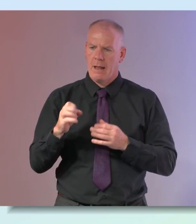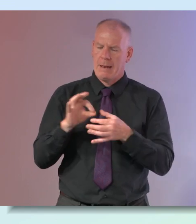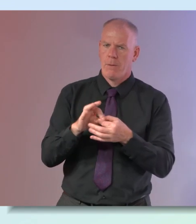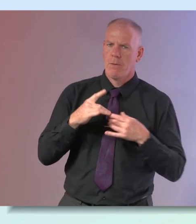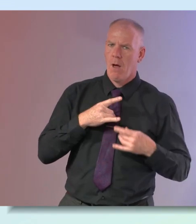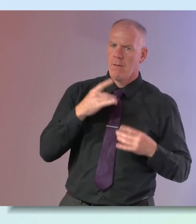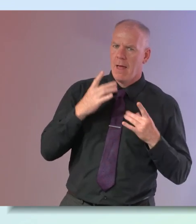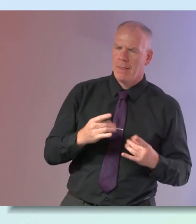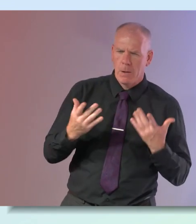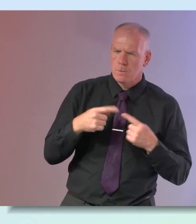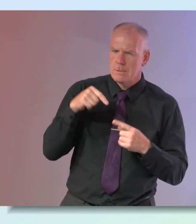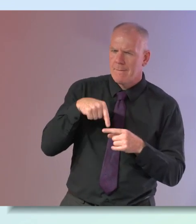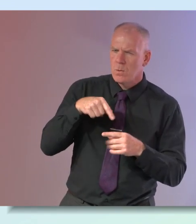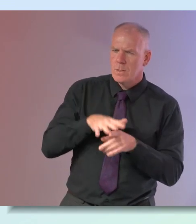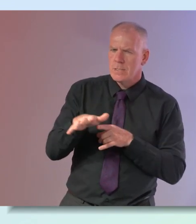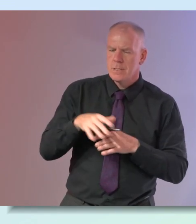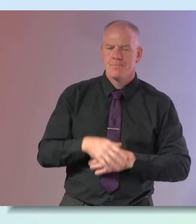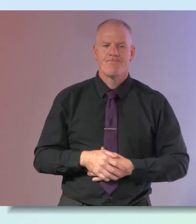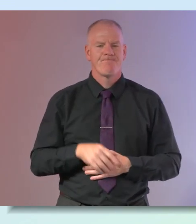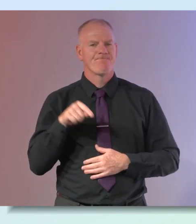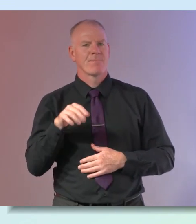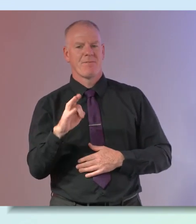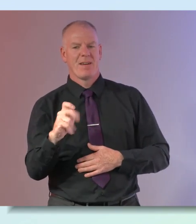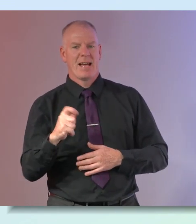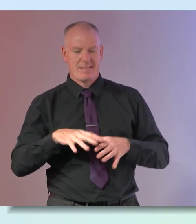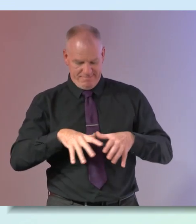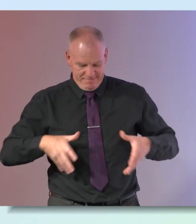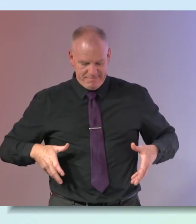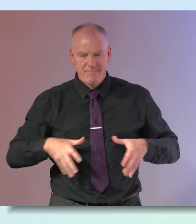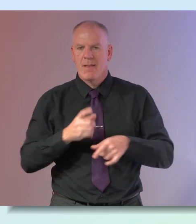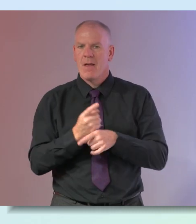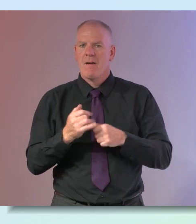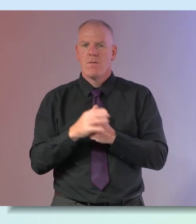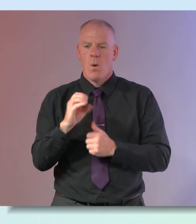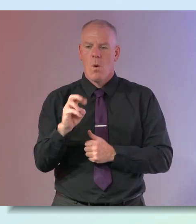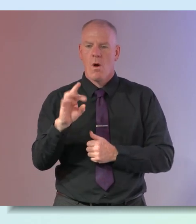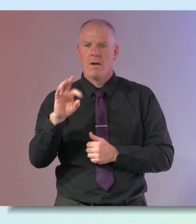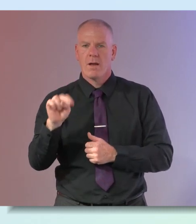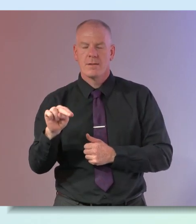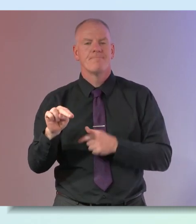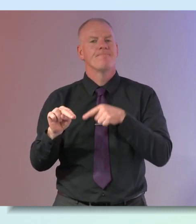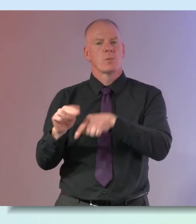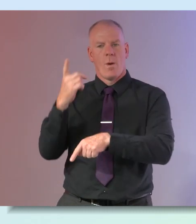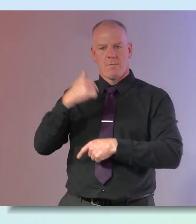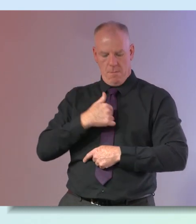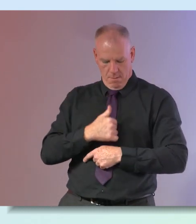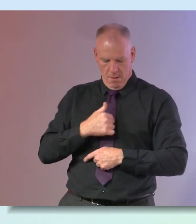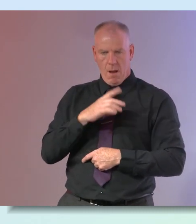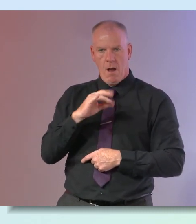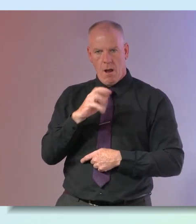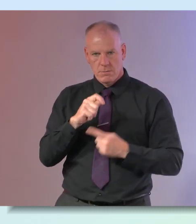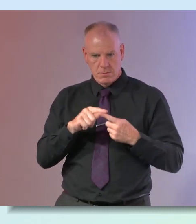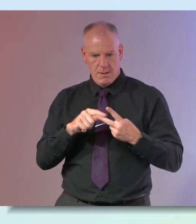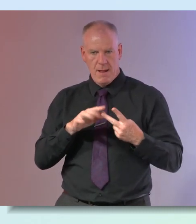different because when you think about it that fat is depositing around vital organs one of which of course is your heart your